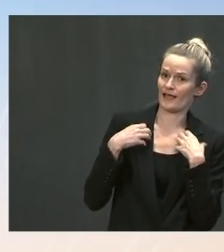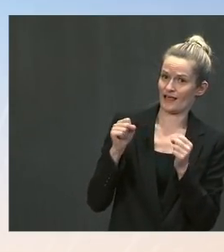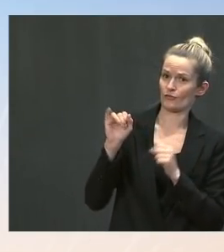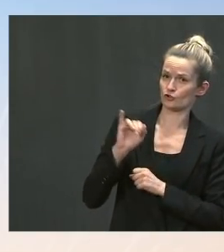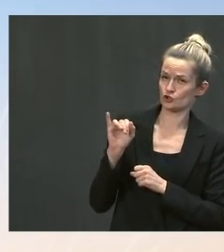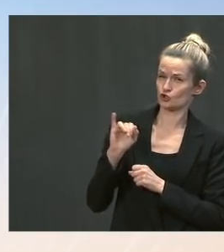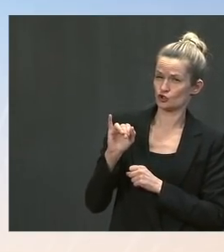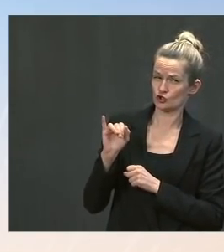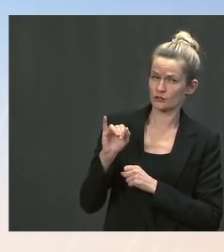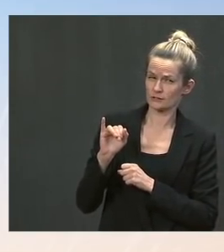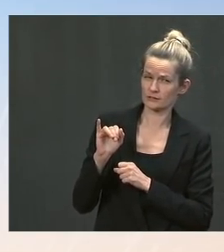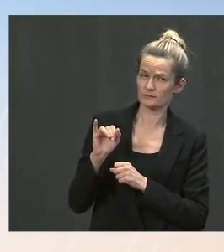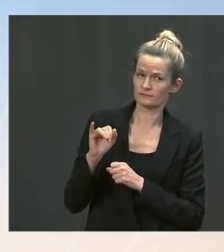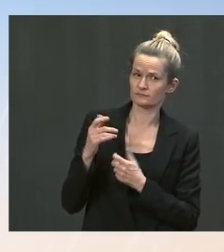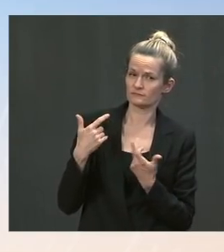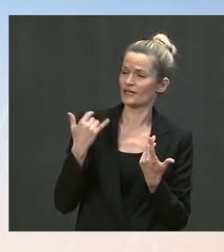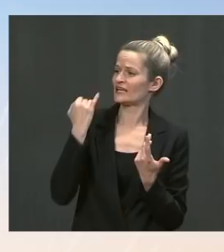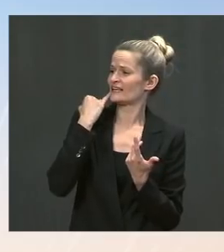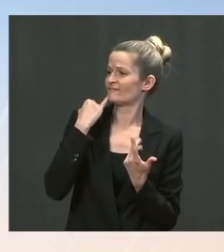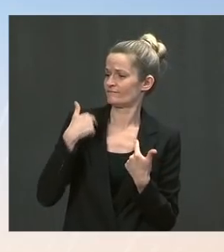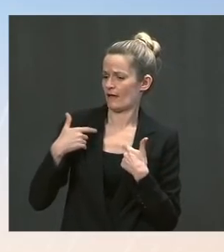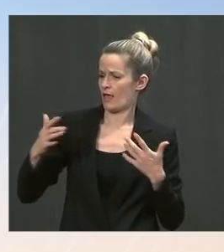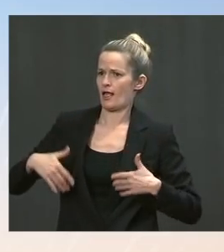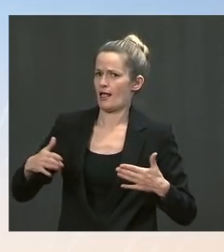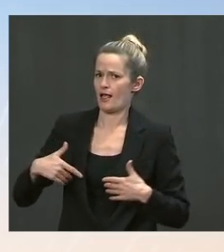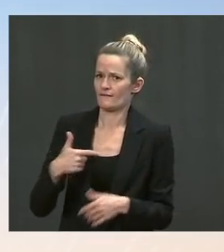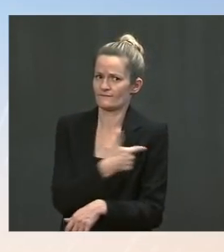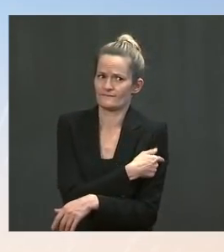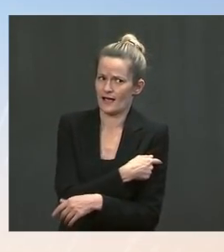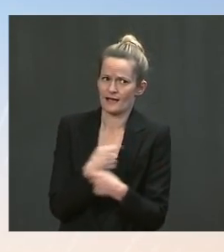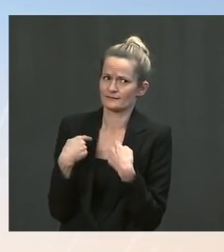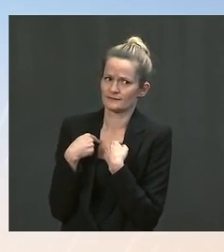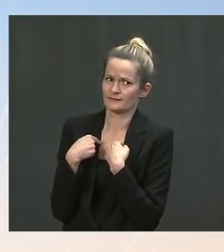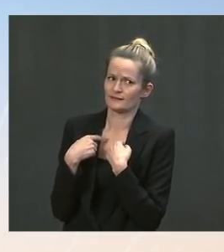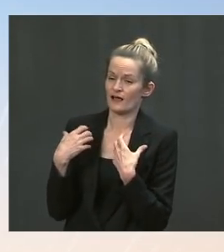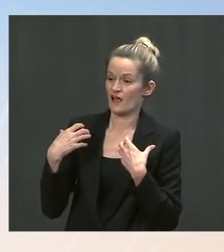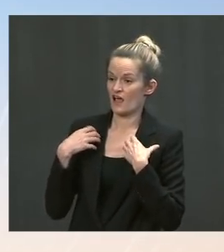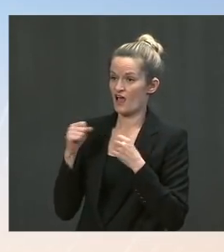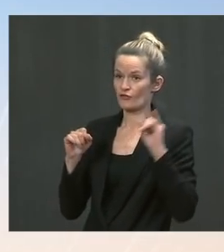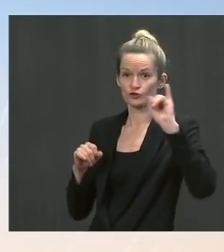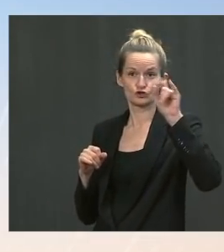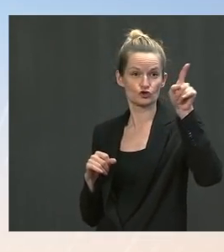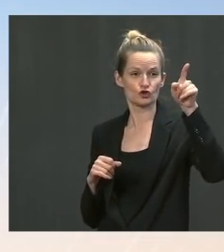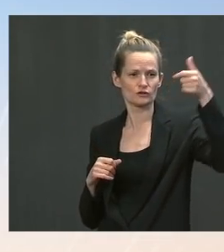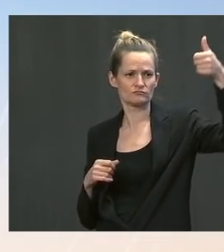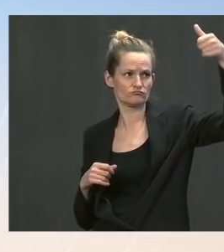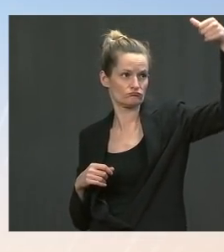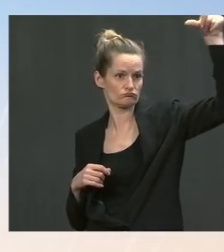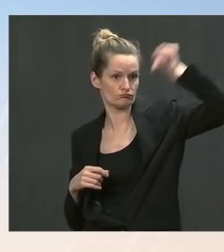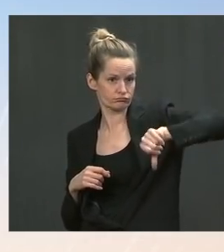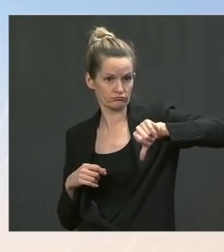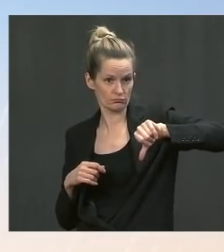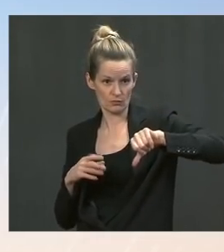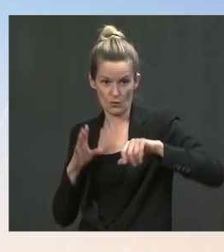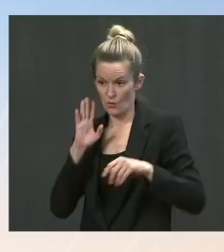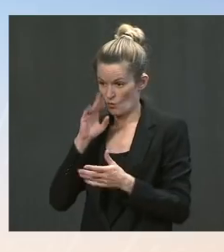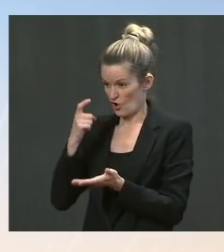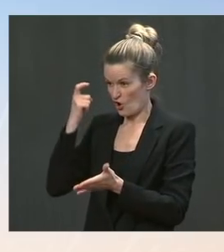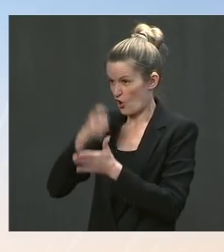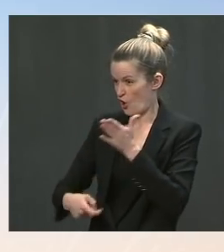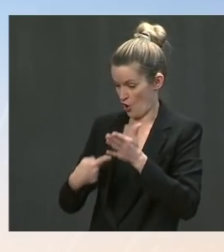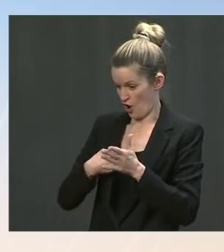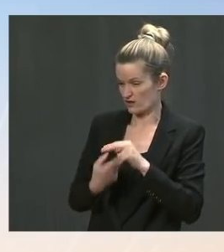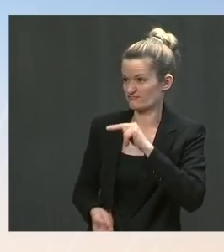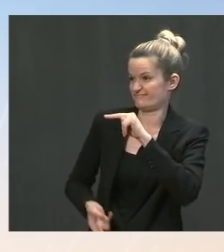vaccinated, the leniency provided over the pandemic so far, cost co-pays might go away. I'm curious if the administration has been talking to